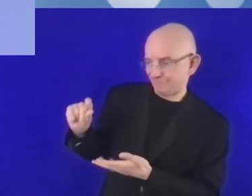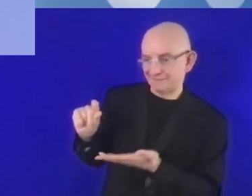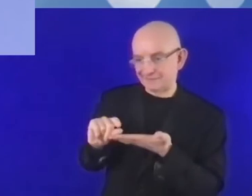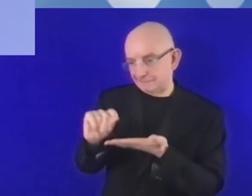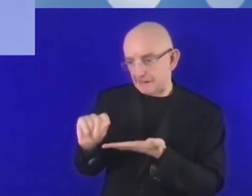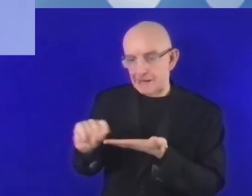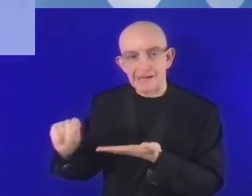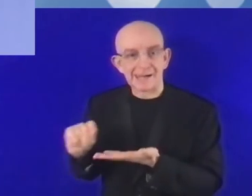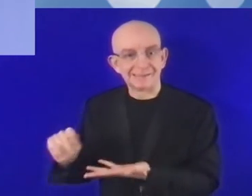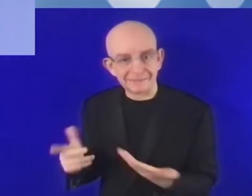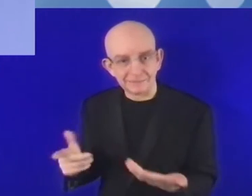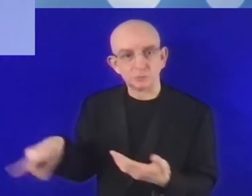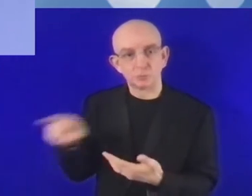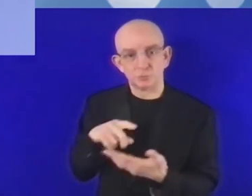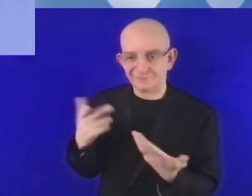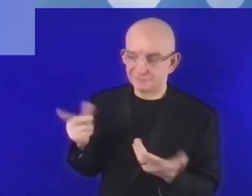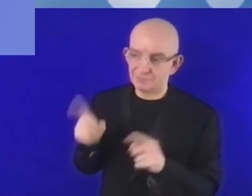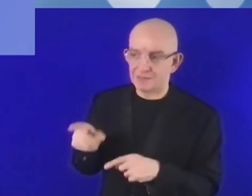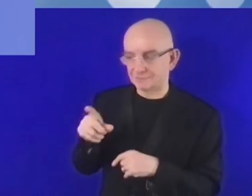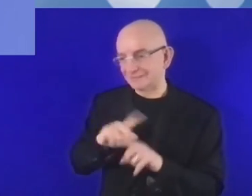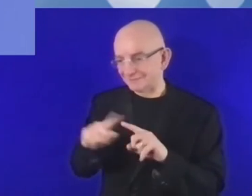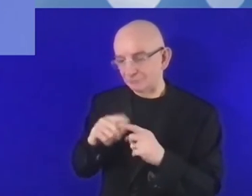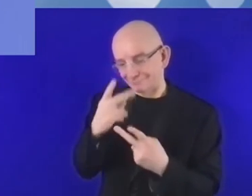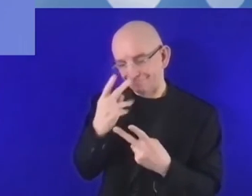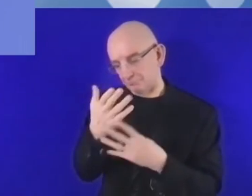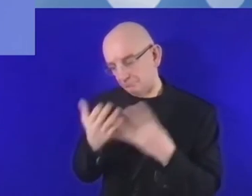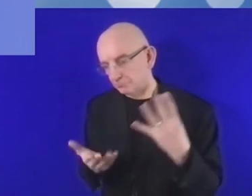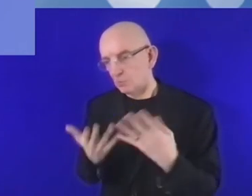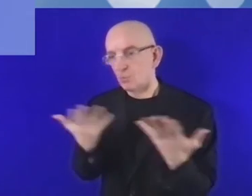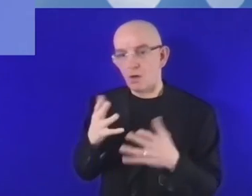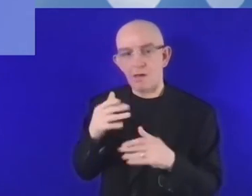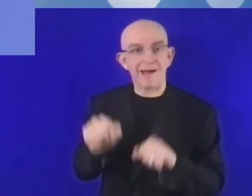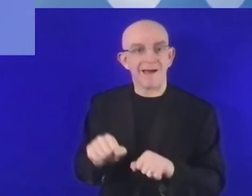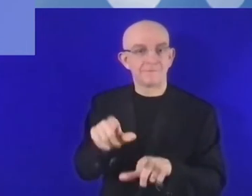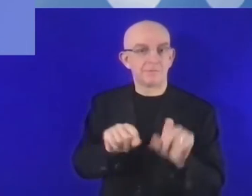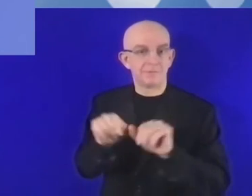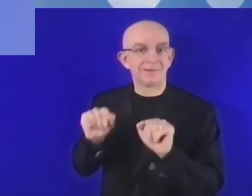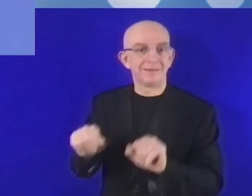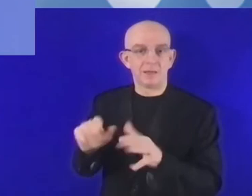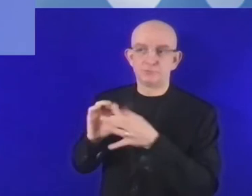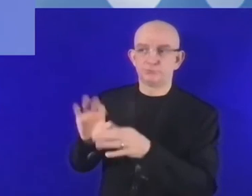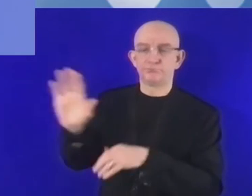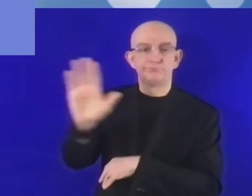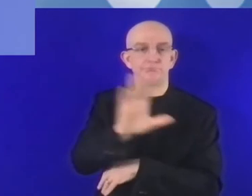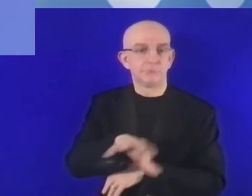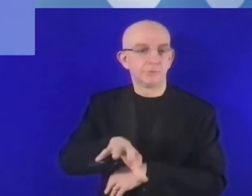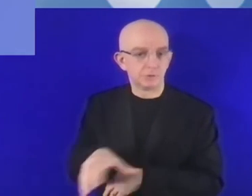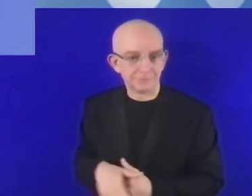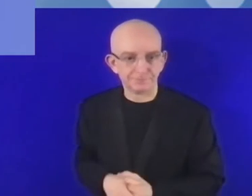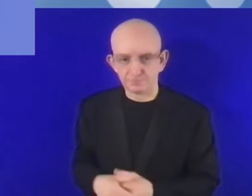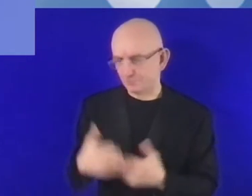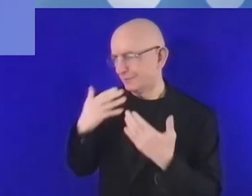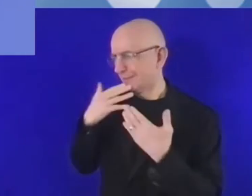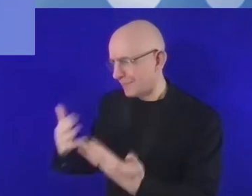countries. Yes, thank you very much, Minister. We will be back to that question if there will be also a time in the last round. So if you could comment